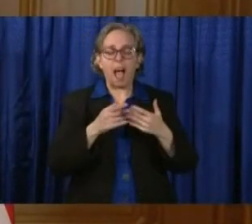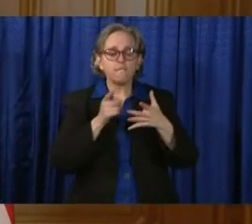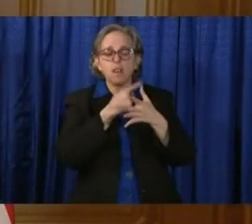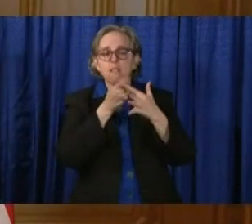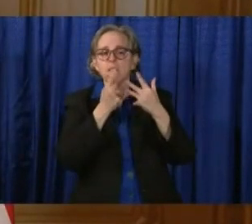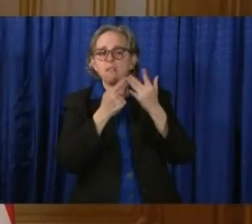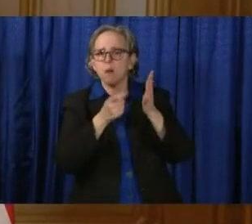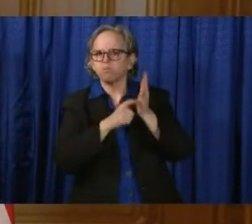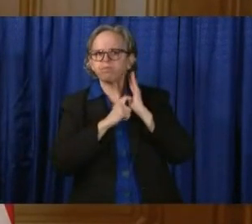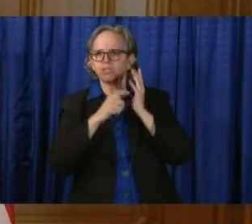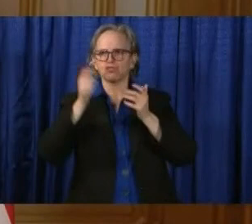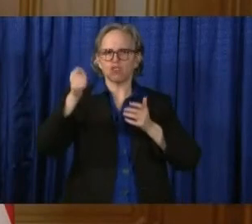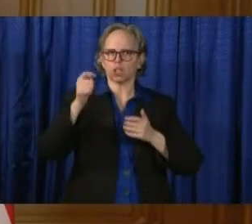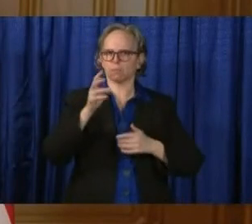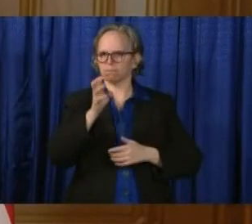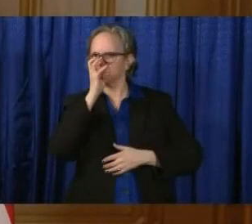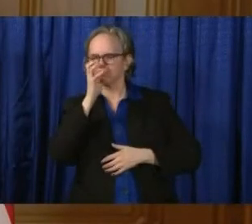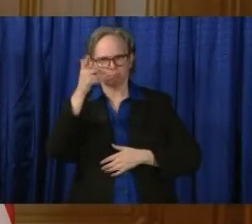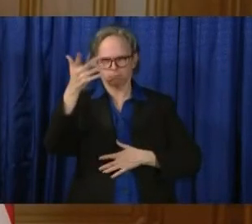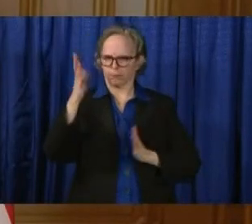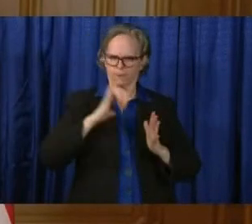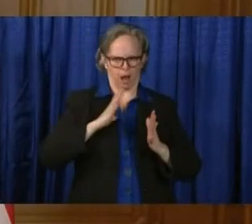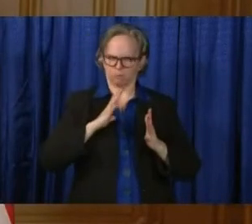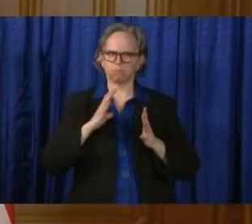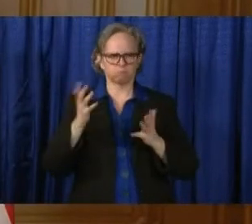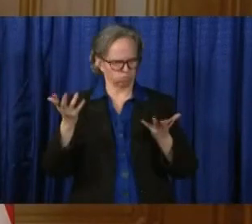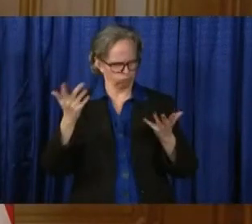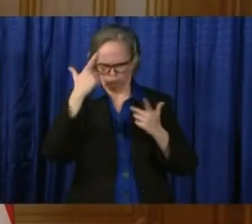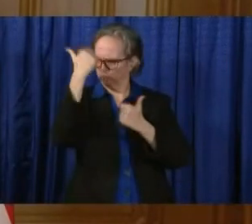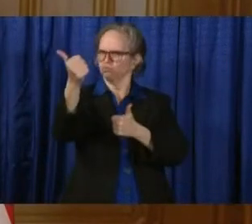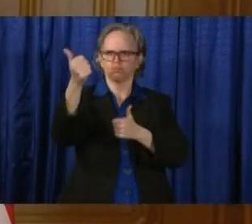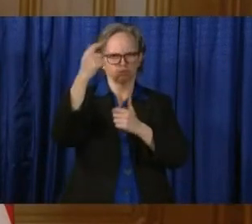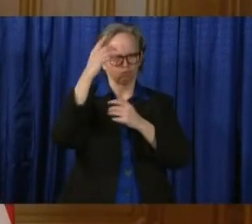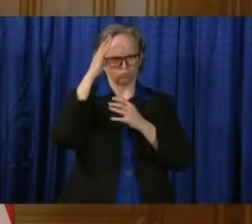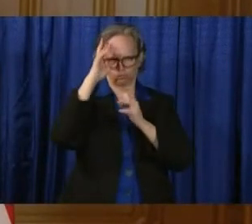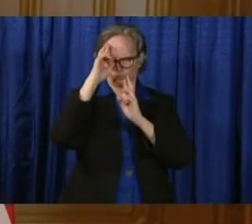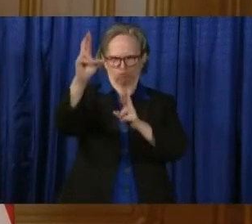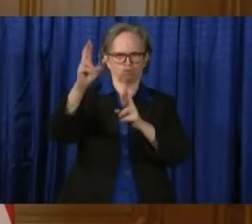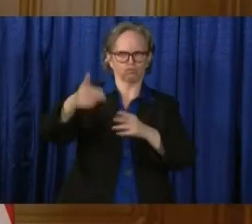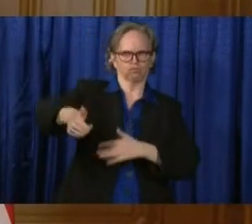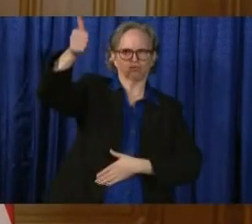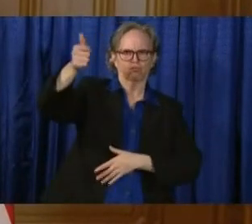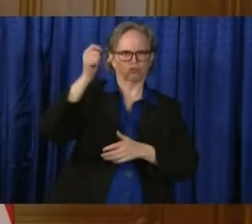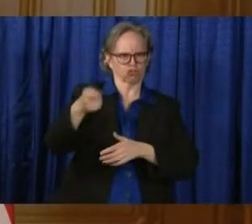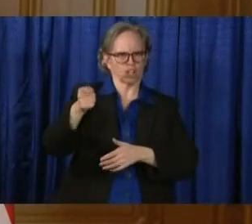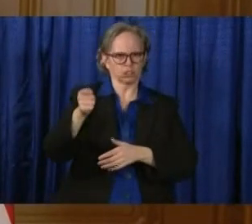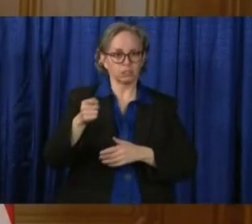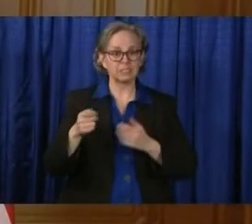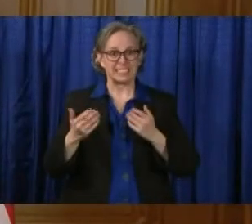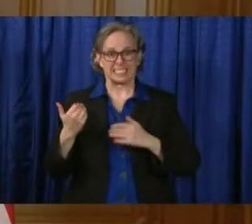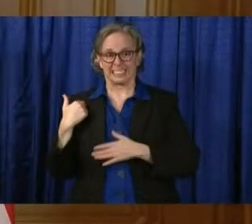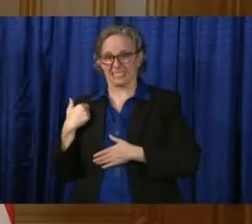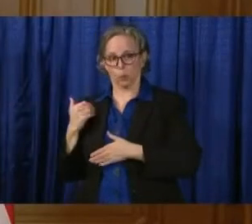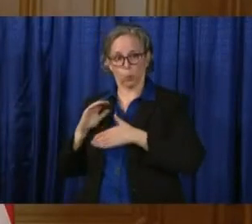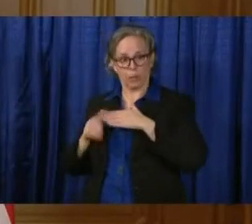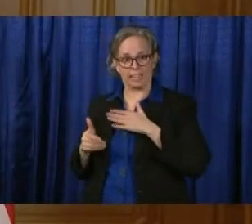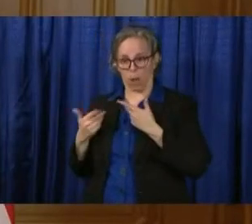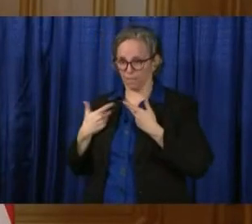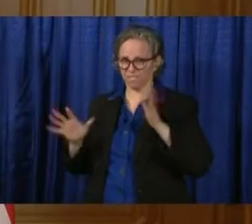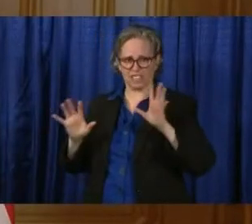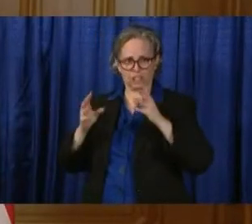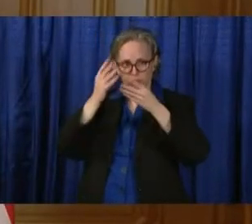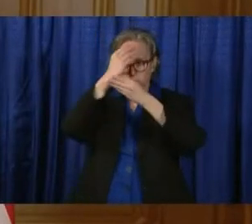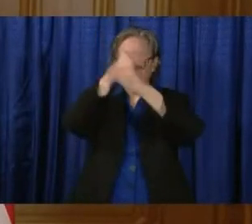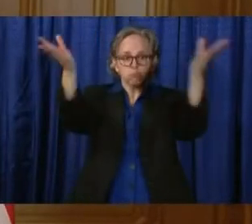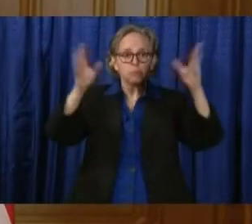individual. And that's entirely up to the judge. So the first batch went out over the weekend to the judges. They will